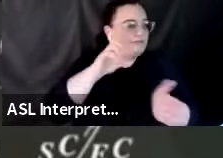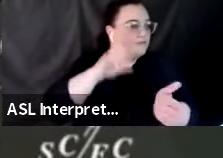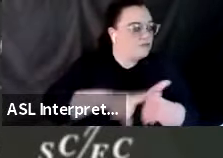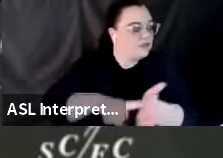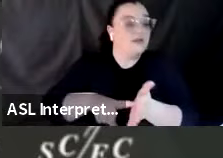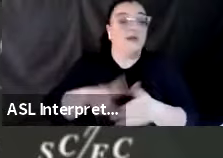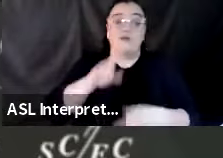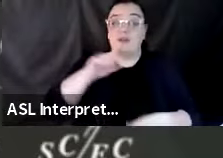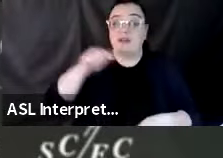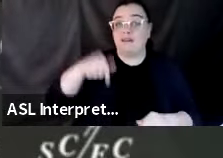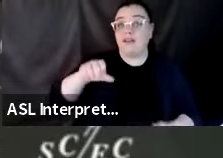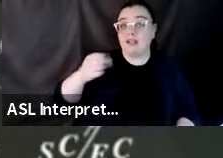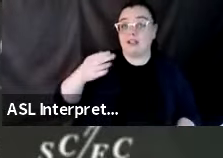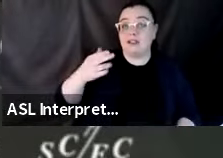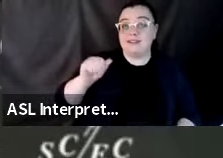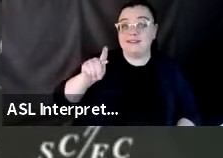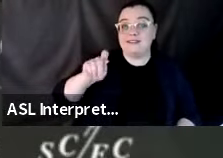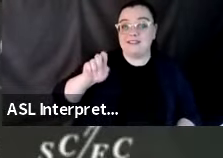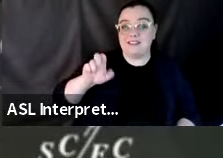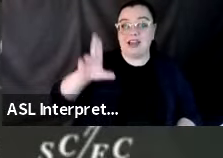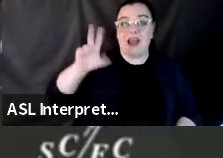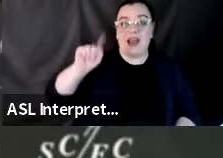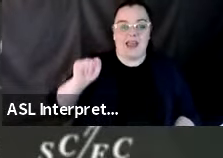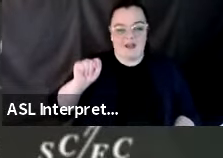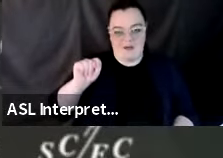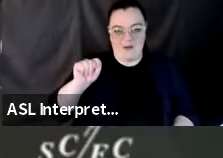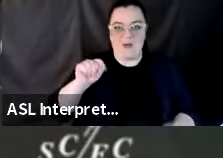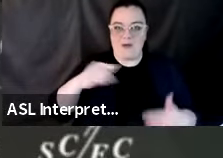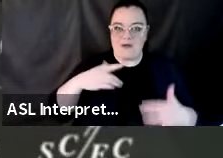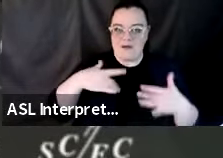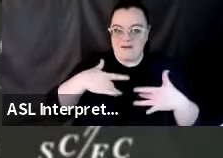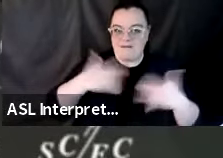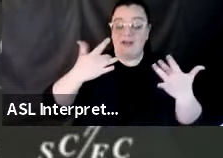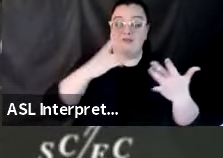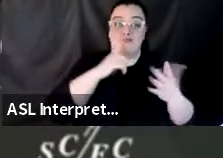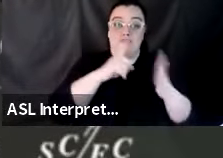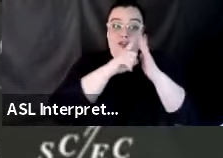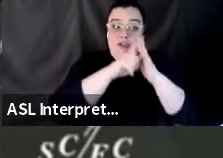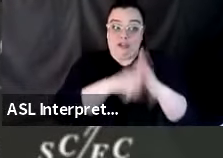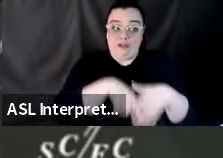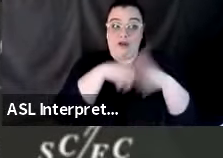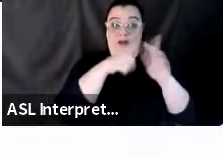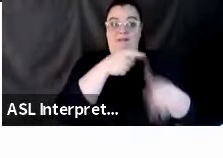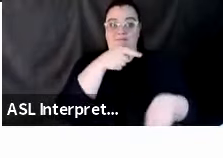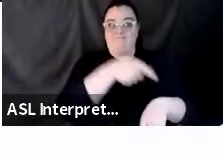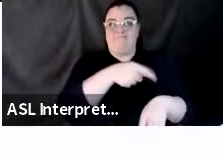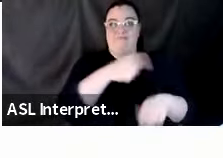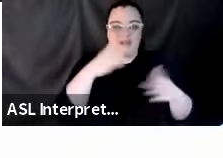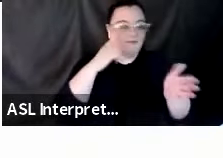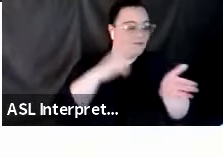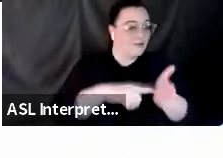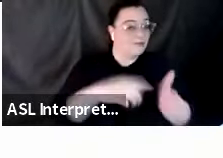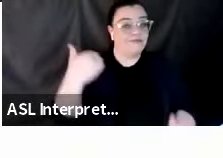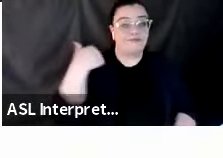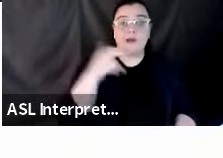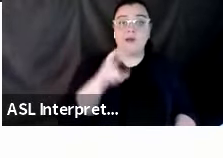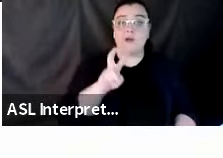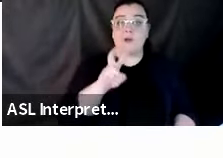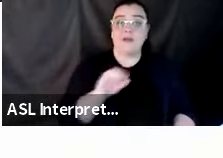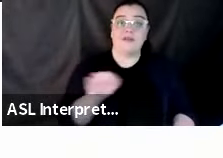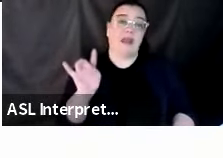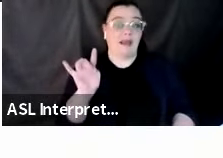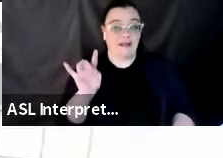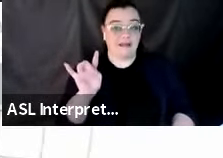simulation, uh, conducted in collaboration with the USGS in 2008. Since then, we've learned a lot, uh, there's more